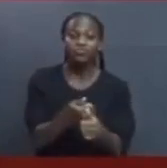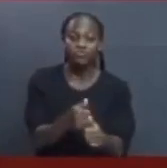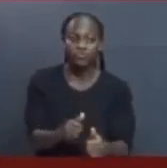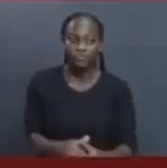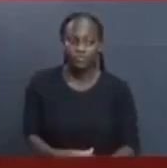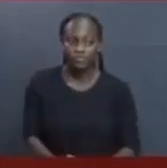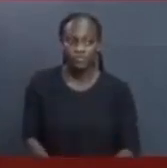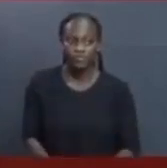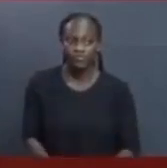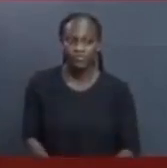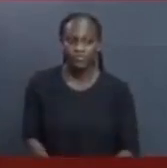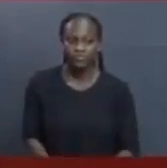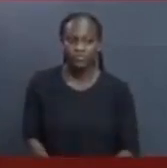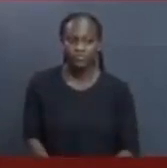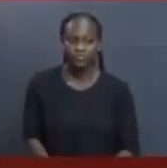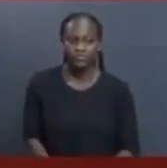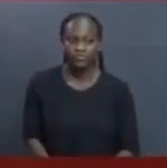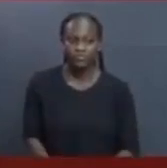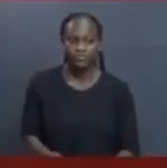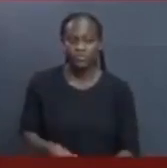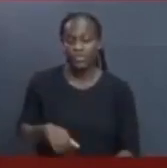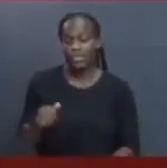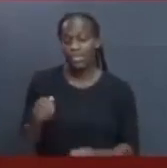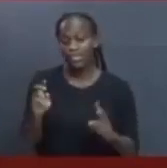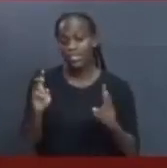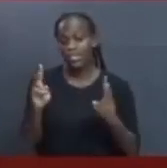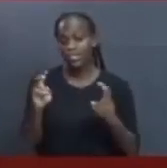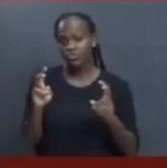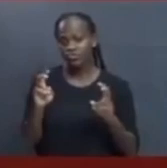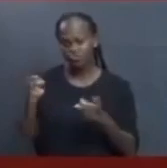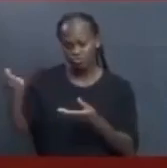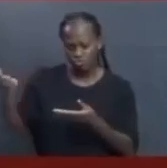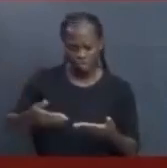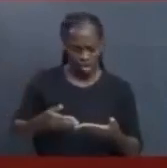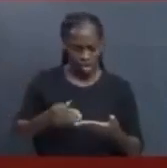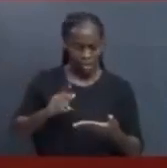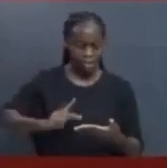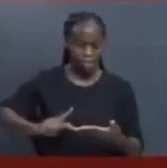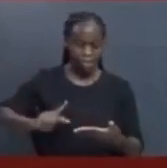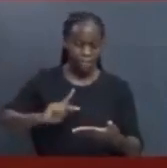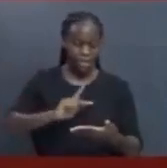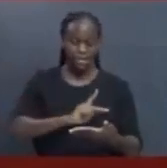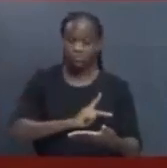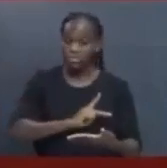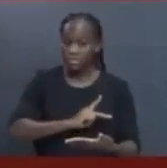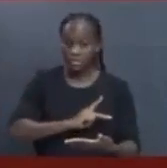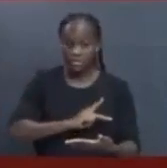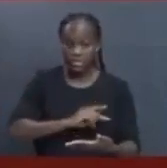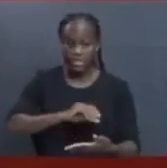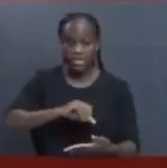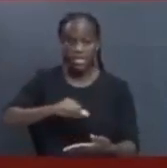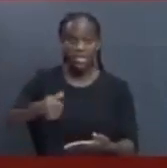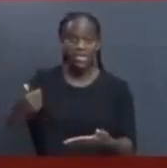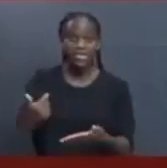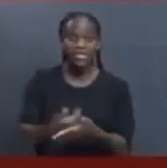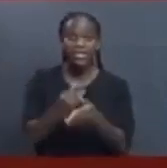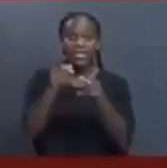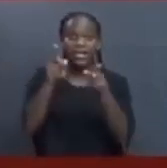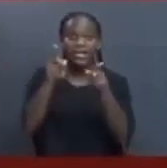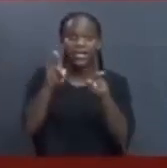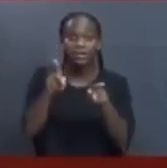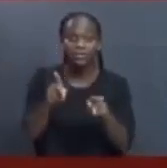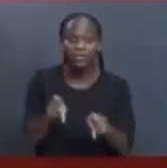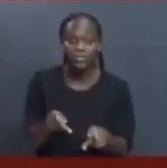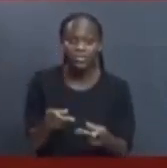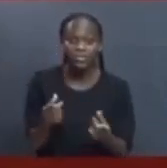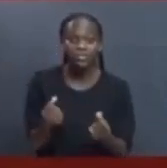So, any matter that comes before Parliament any Ghanian can issue a